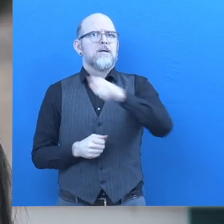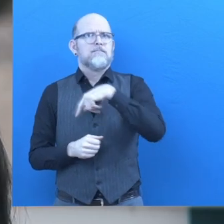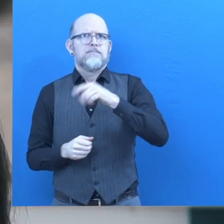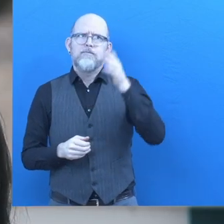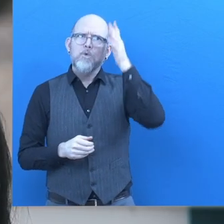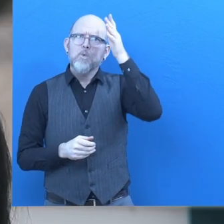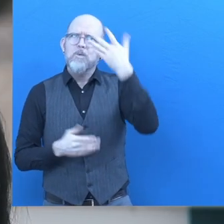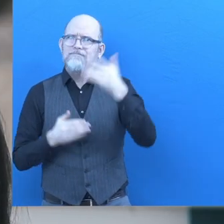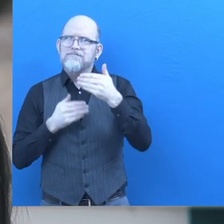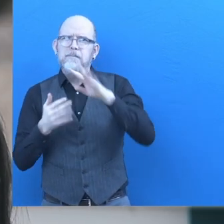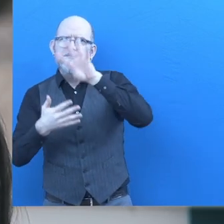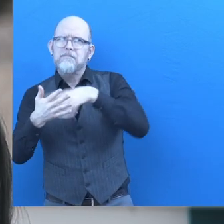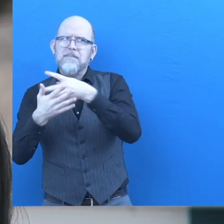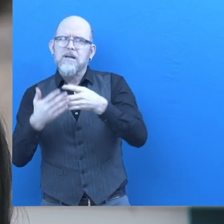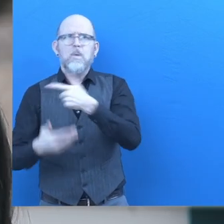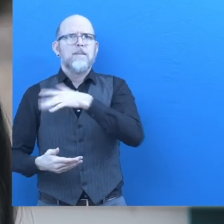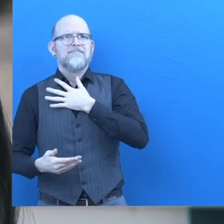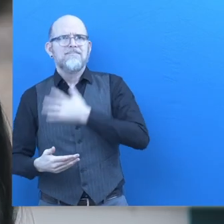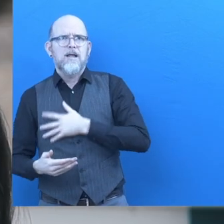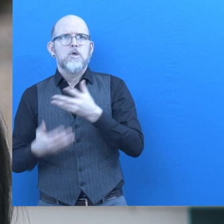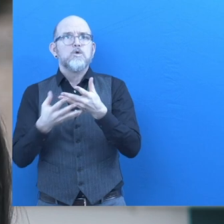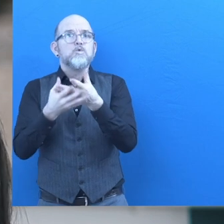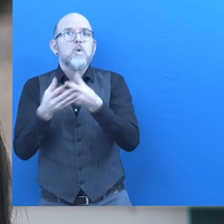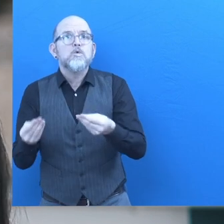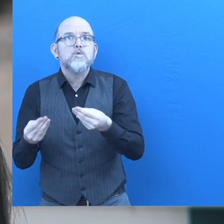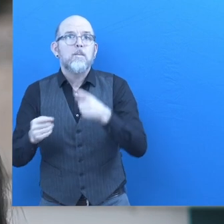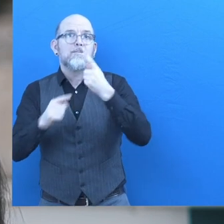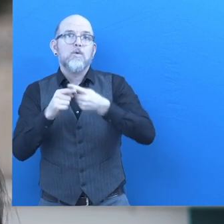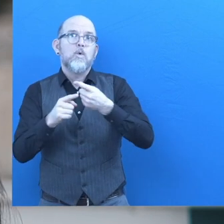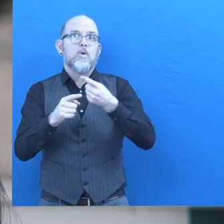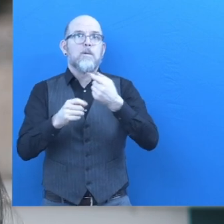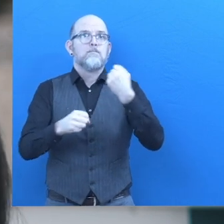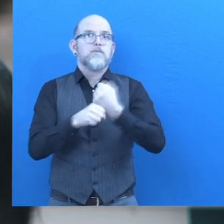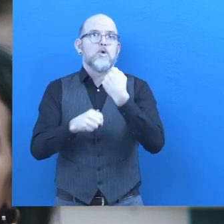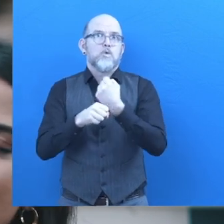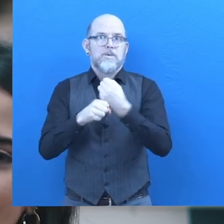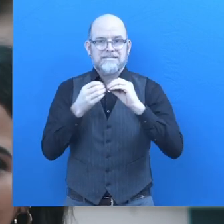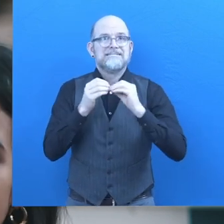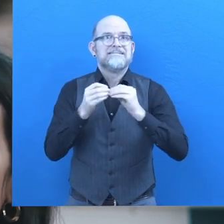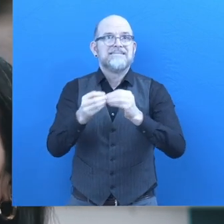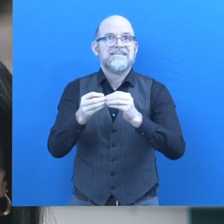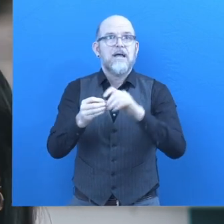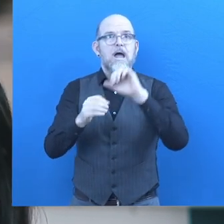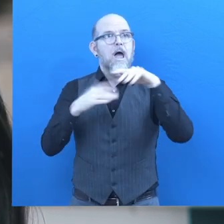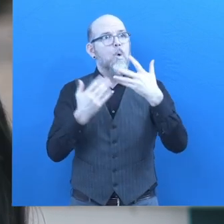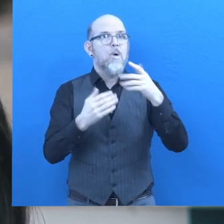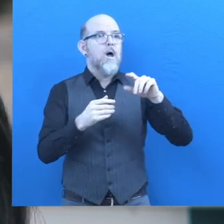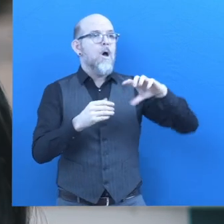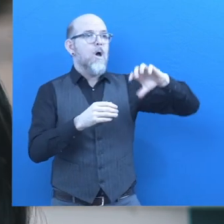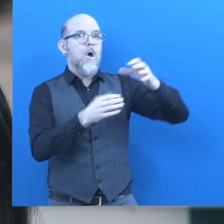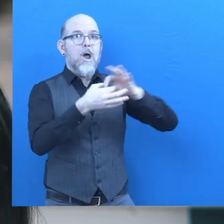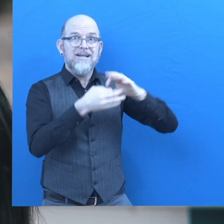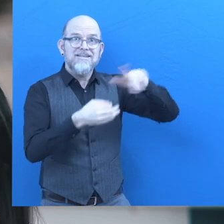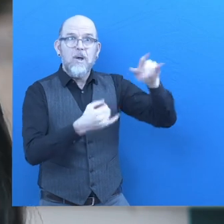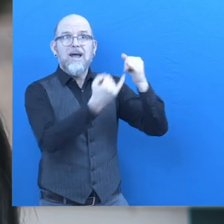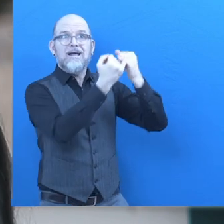Our future plans is that we want to develop solutions and more customized products in order to support other organizations in